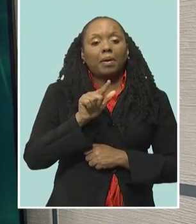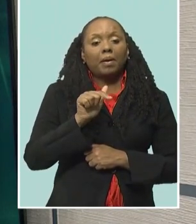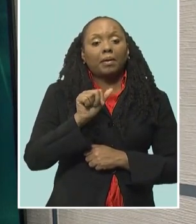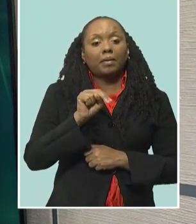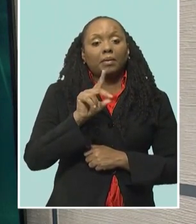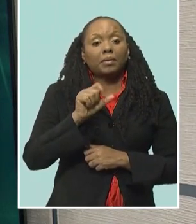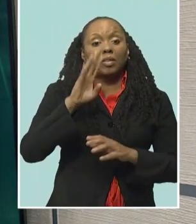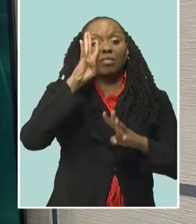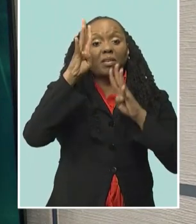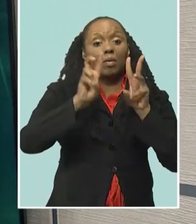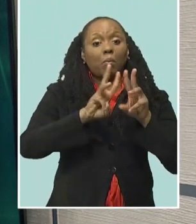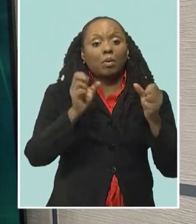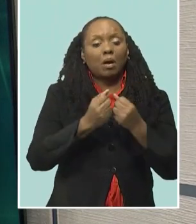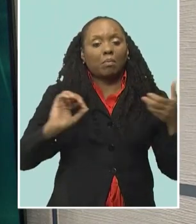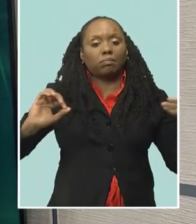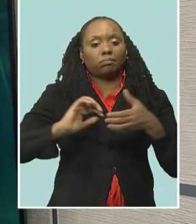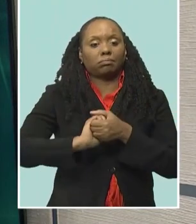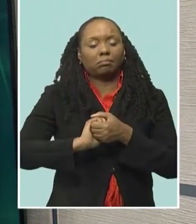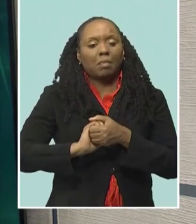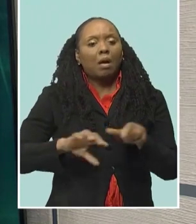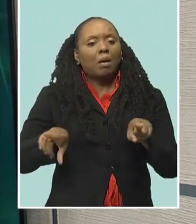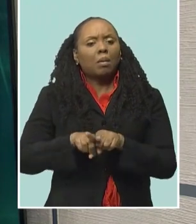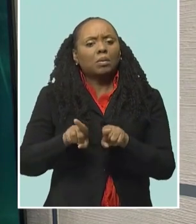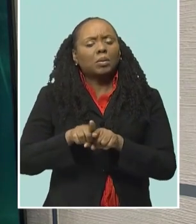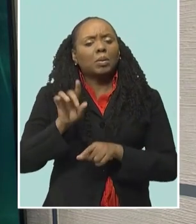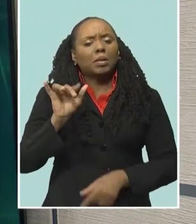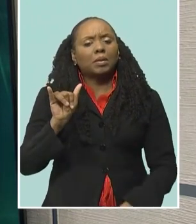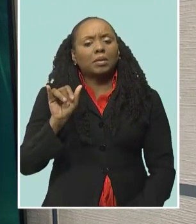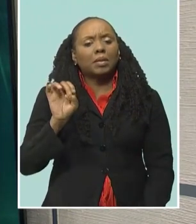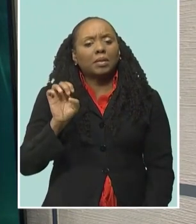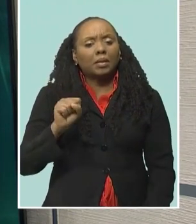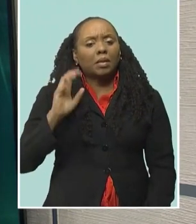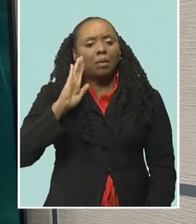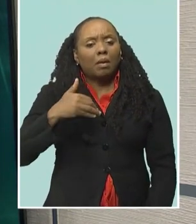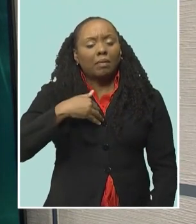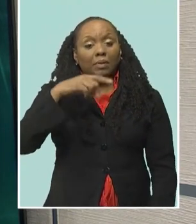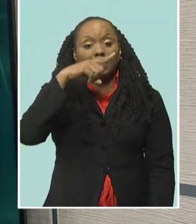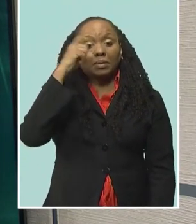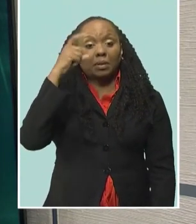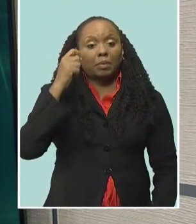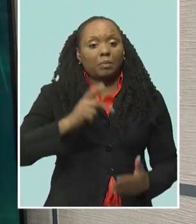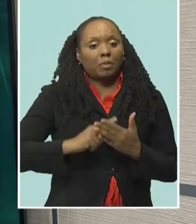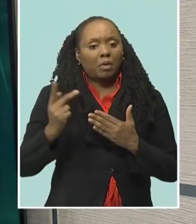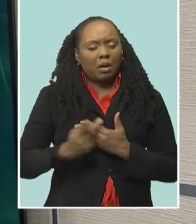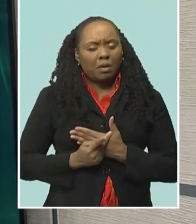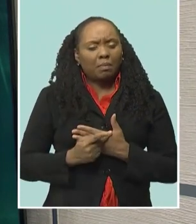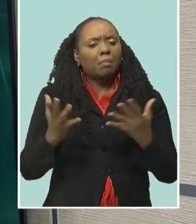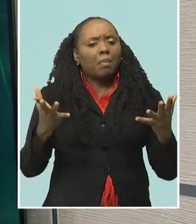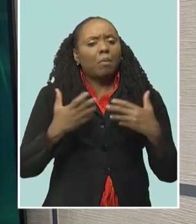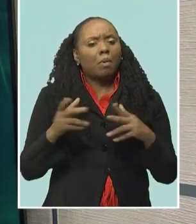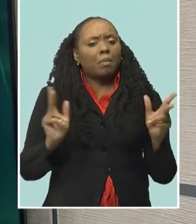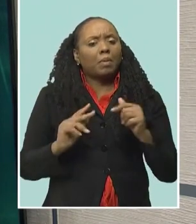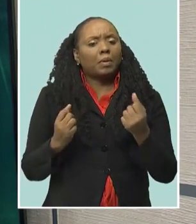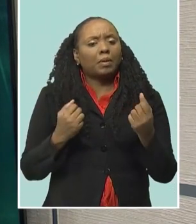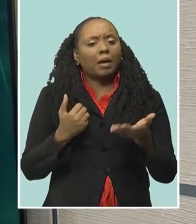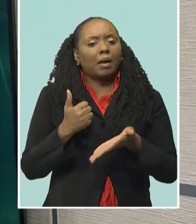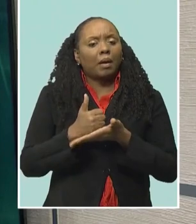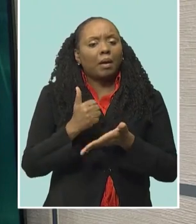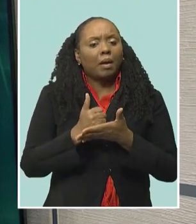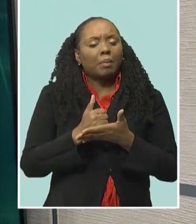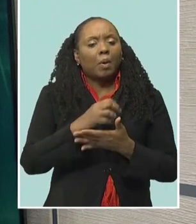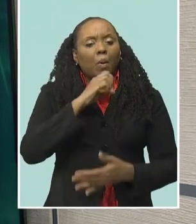about the upcoming YES Summer Enterprise Program which is actively seeking camp assistance between the ages of 19 and 25 years old.